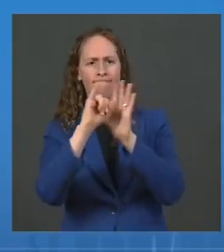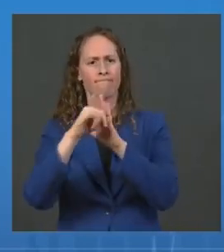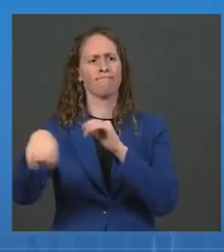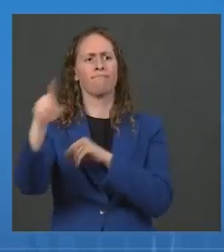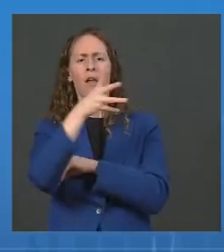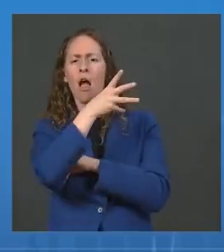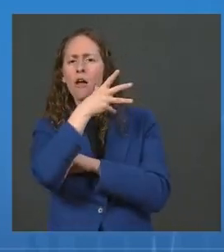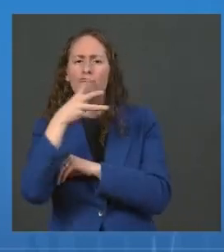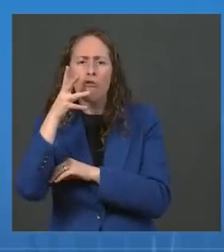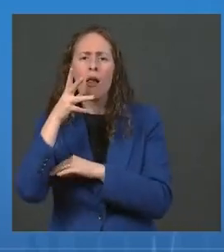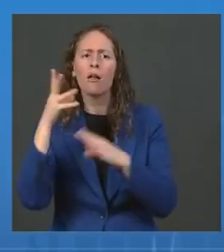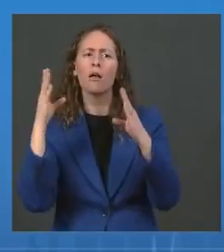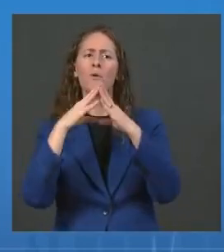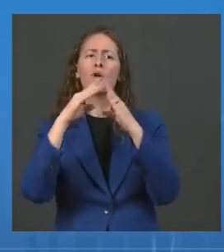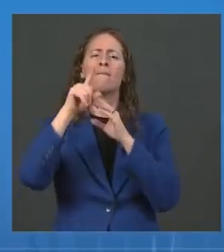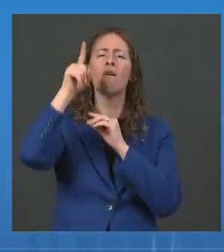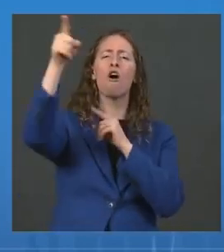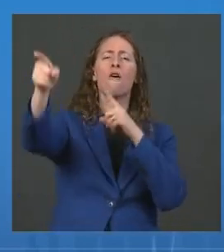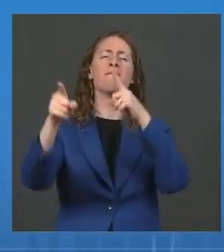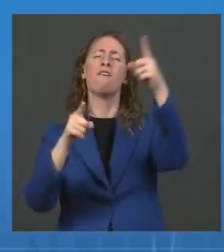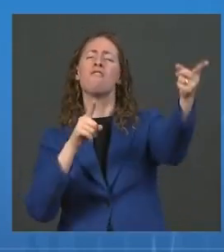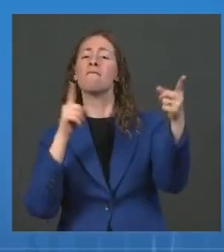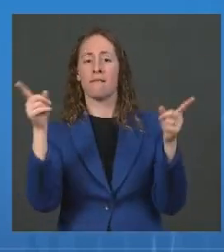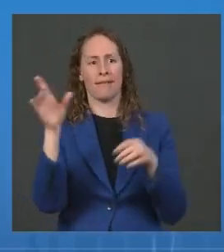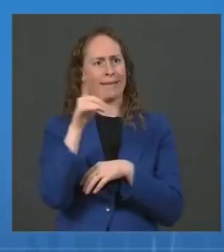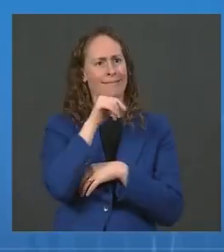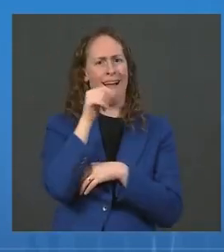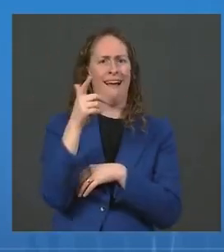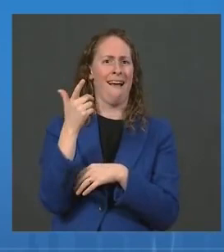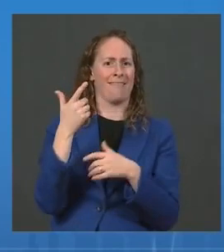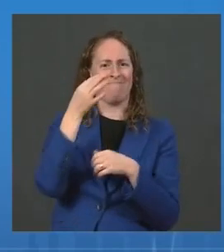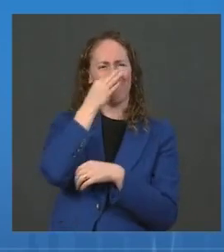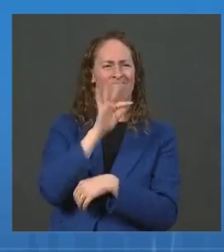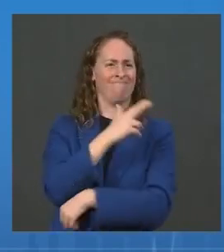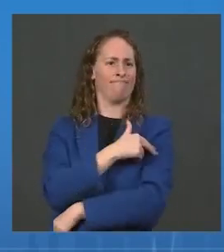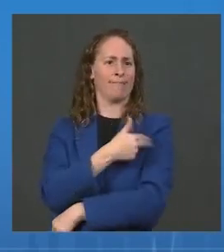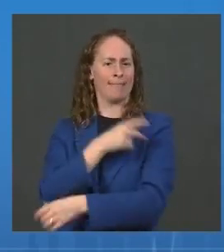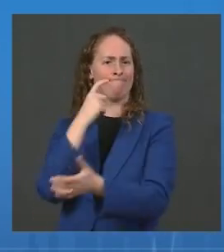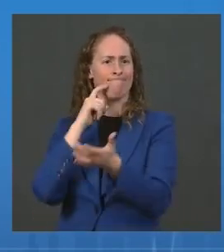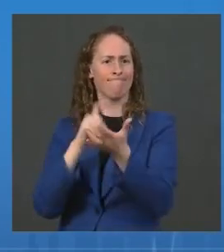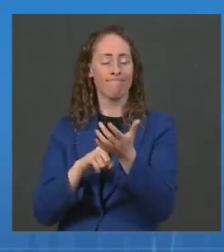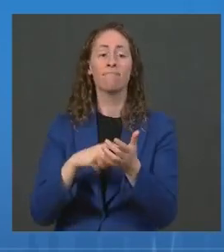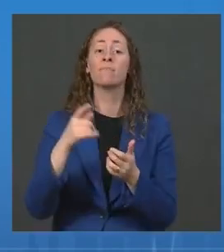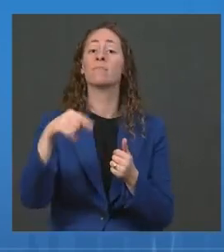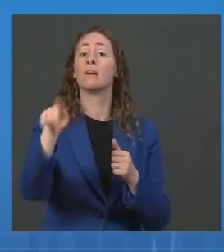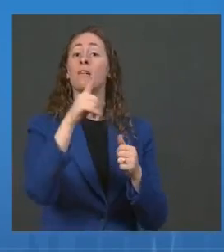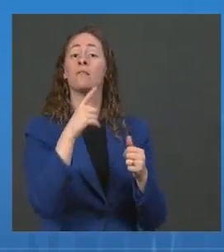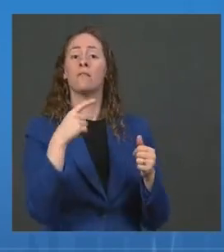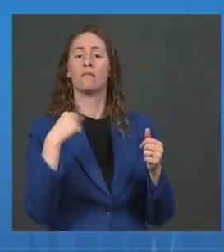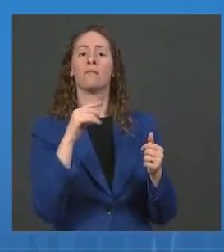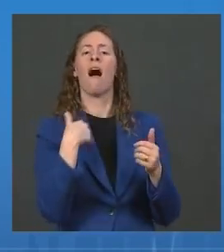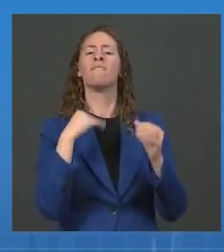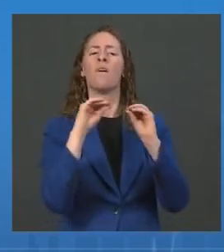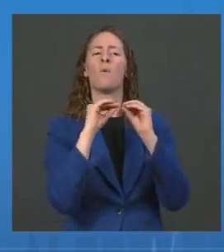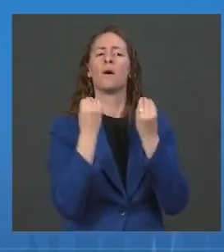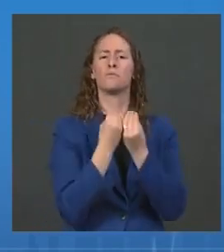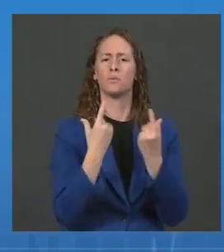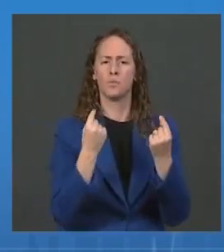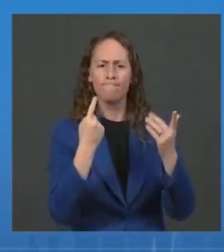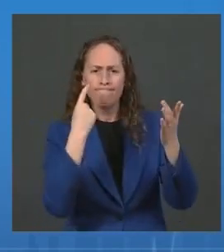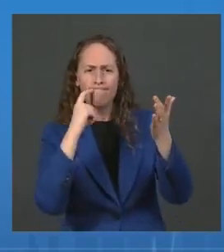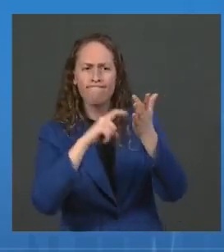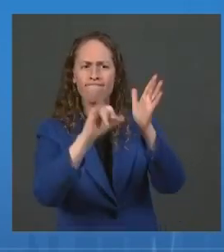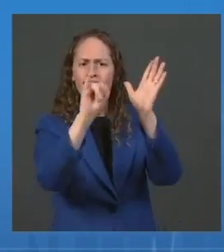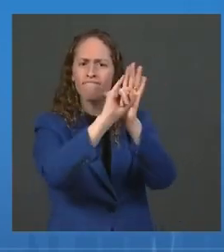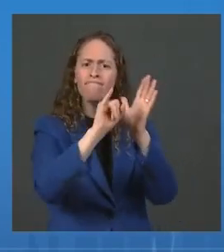hospitals and other healthcare providers. The nonprofit Partners in Health has engaged the Navajo Nation and other rural communities through